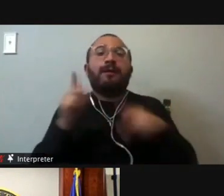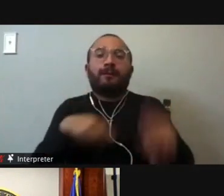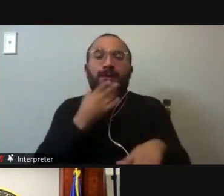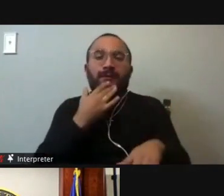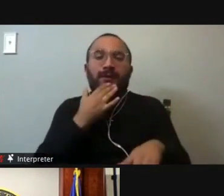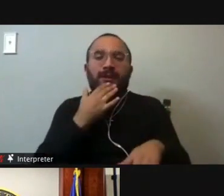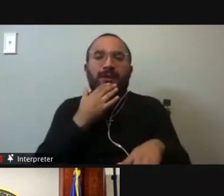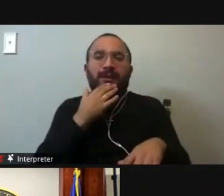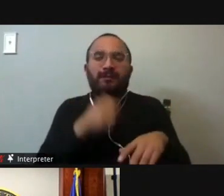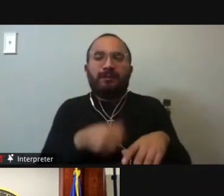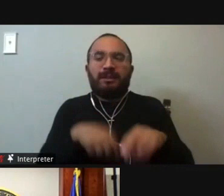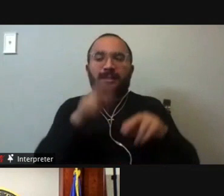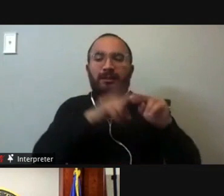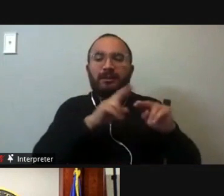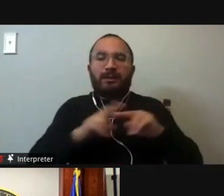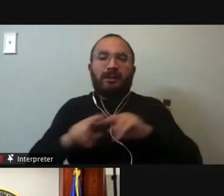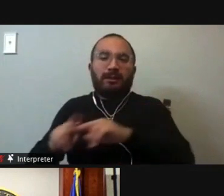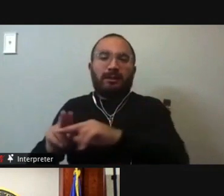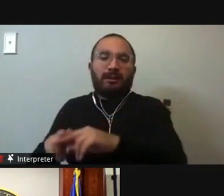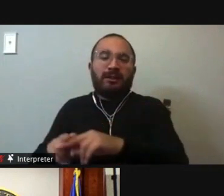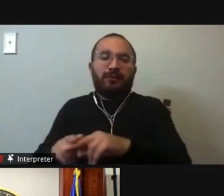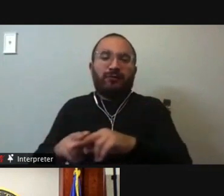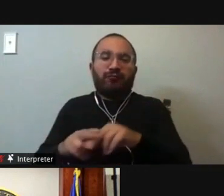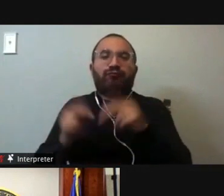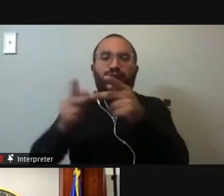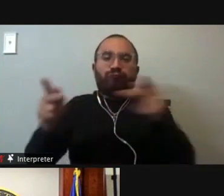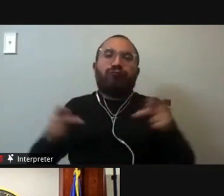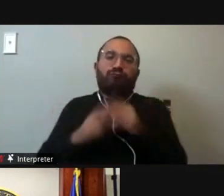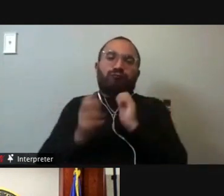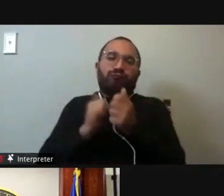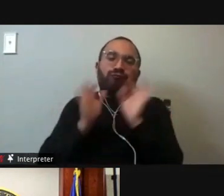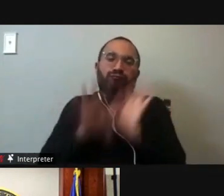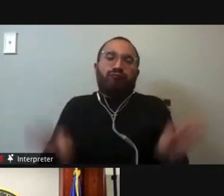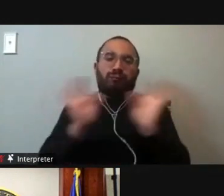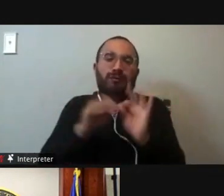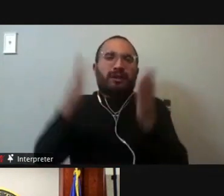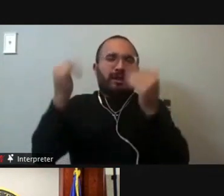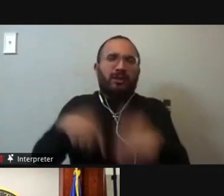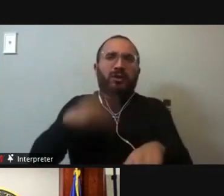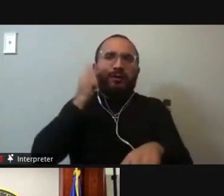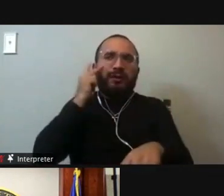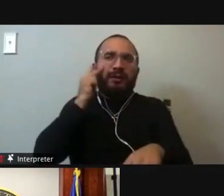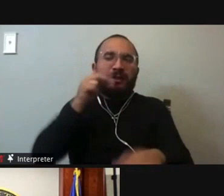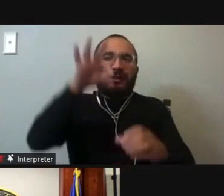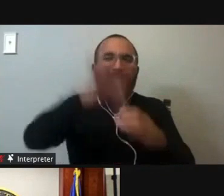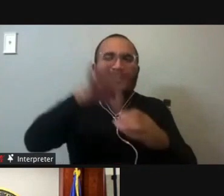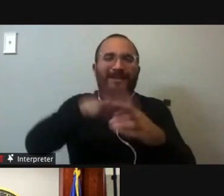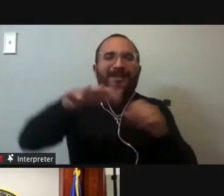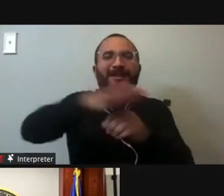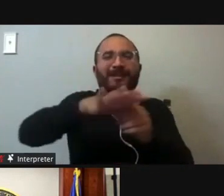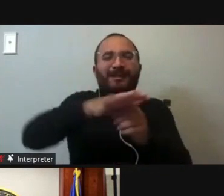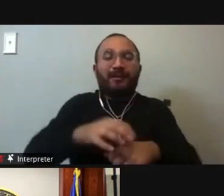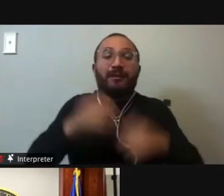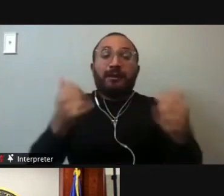These choices are made now, they need to be intentional. And I hope to see you at the polls, because the time is